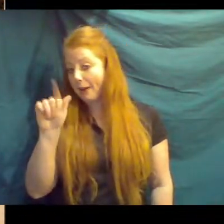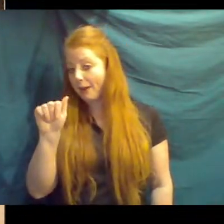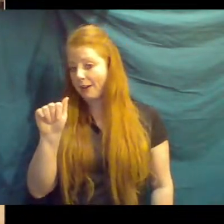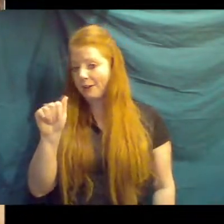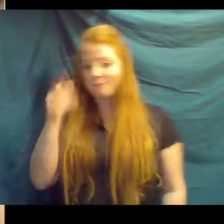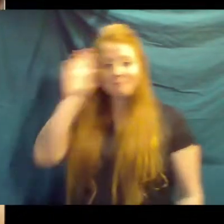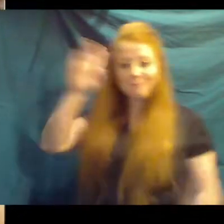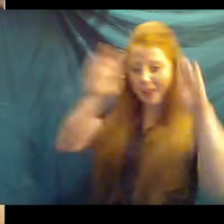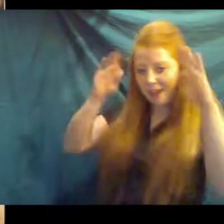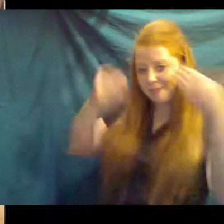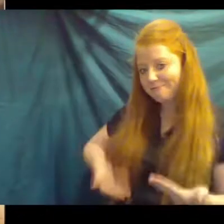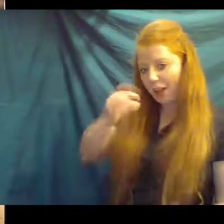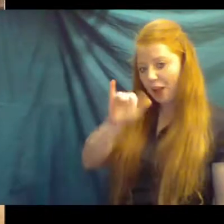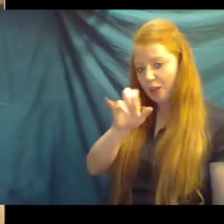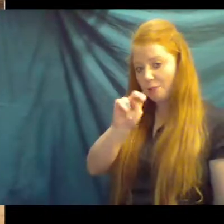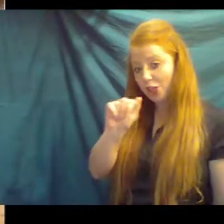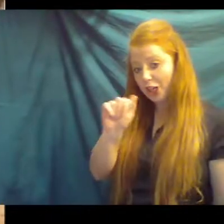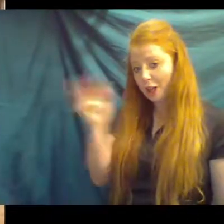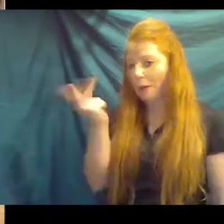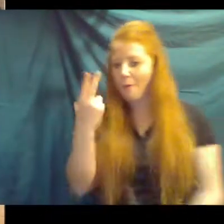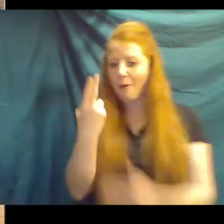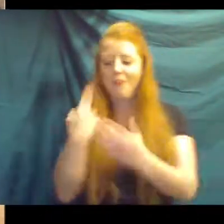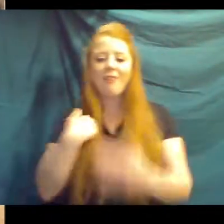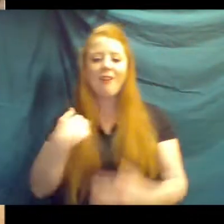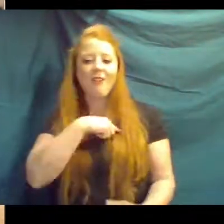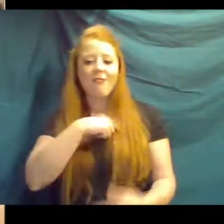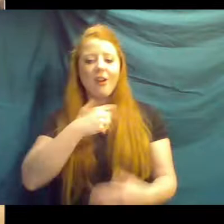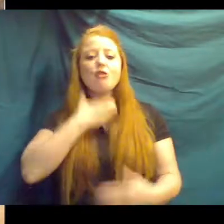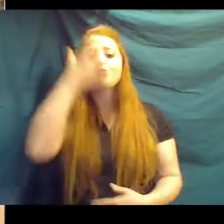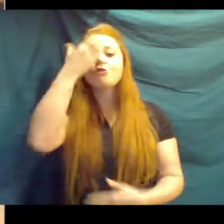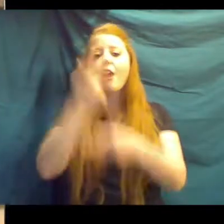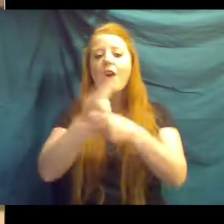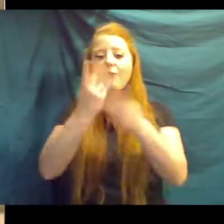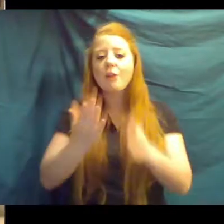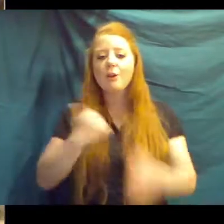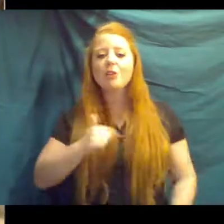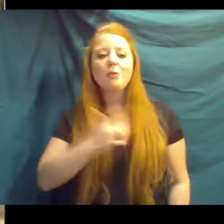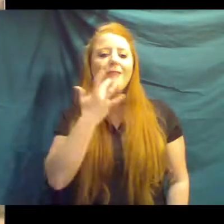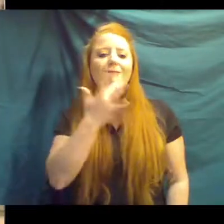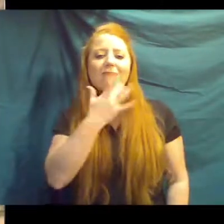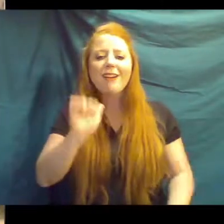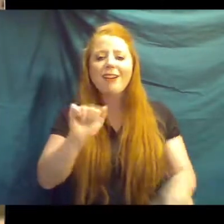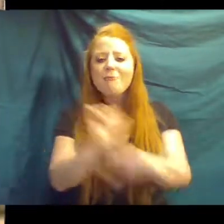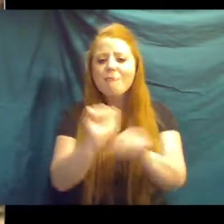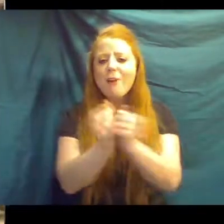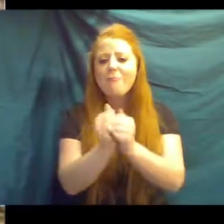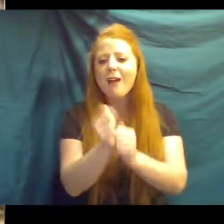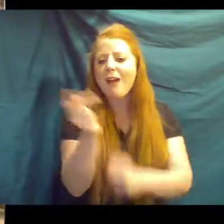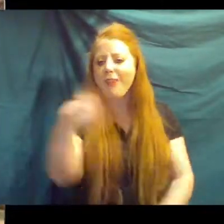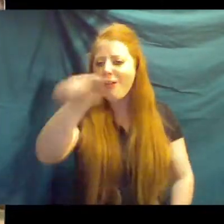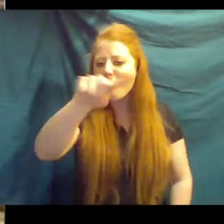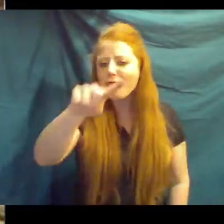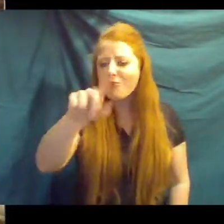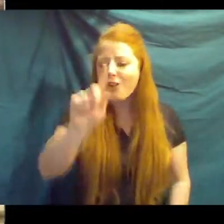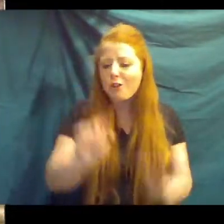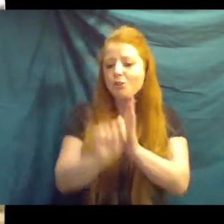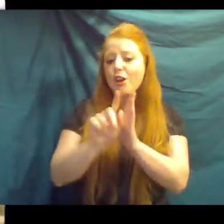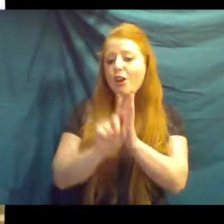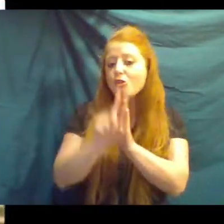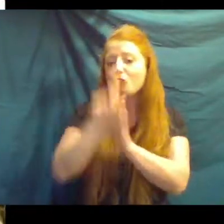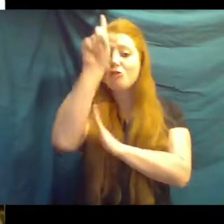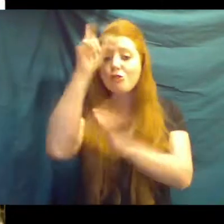Hey guys, and I'm Jenna. We're both giraffe keepers here. Lucky enough to work with these tall blondes. We wanted to tell you a little bit about them today.